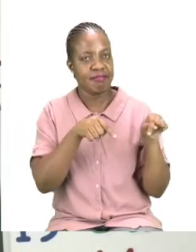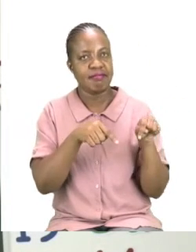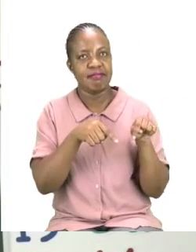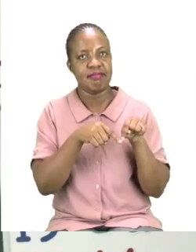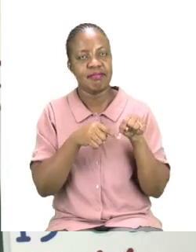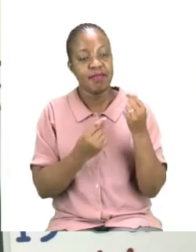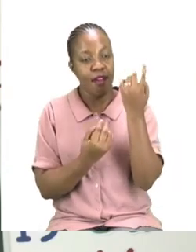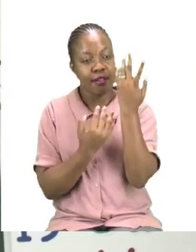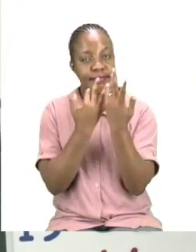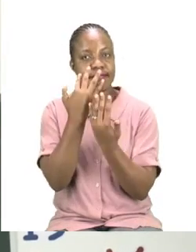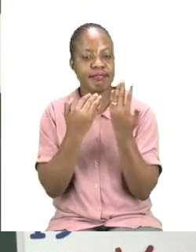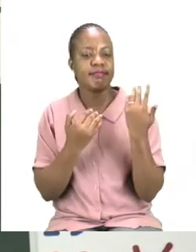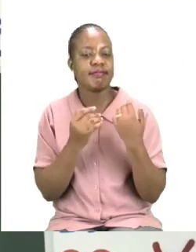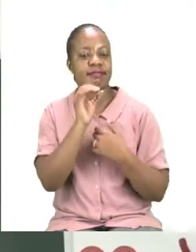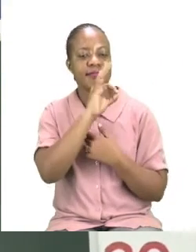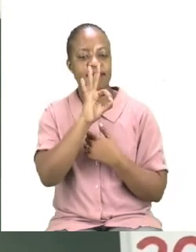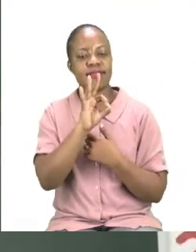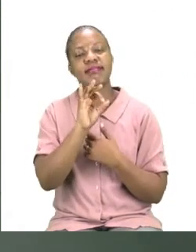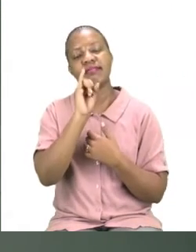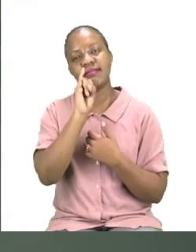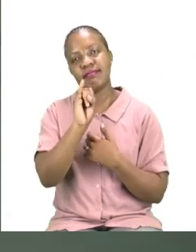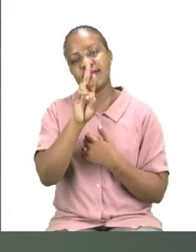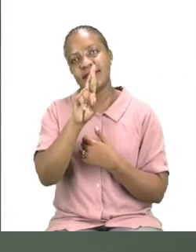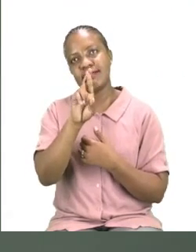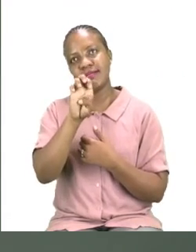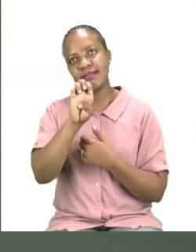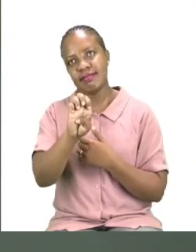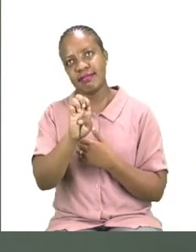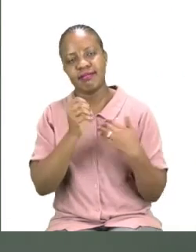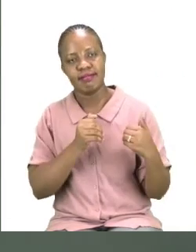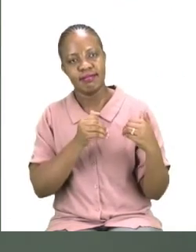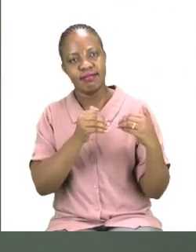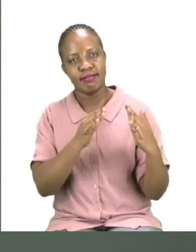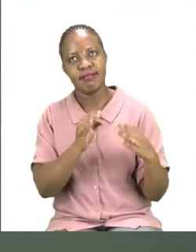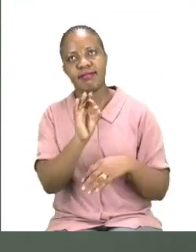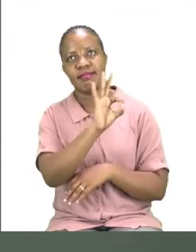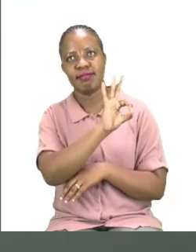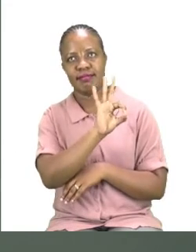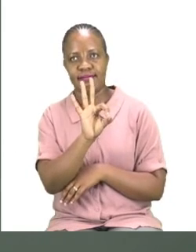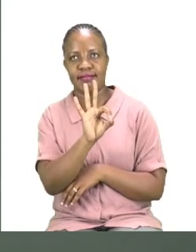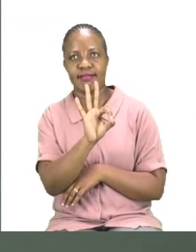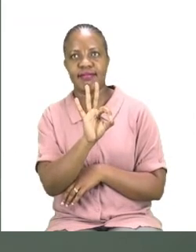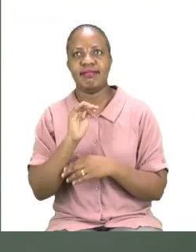starts with a F. So I'm going to try and find it here and I want you to try and find it in your booklet